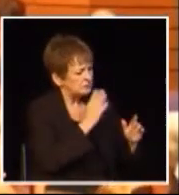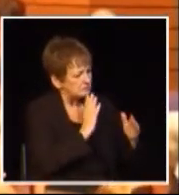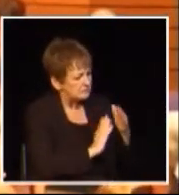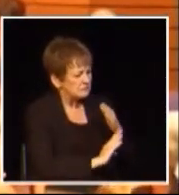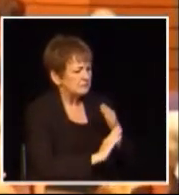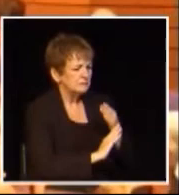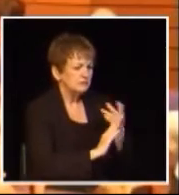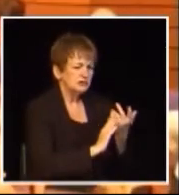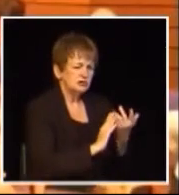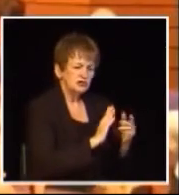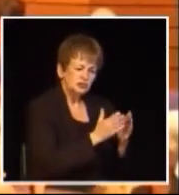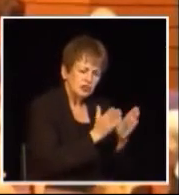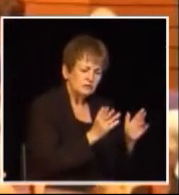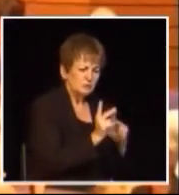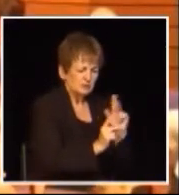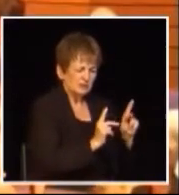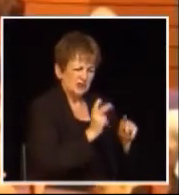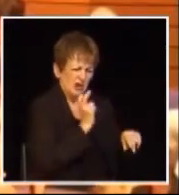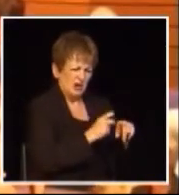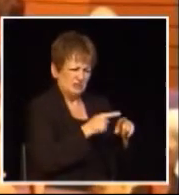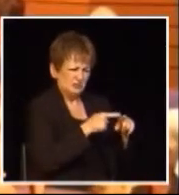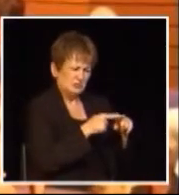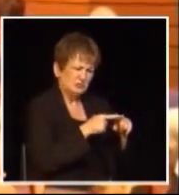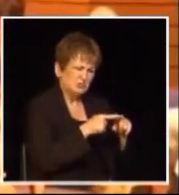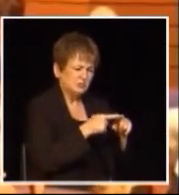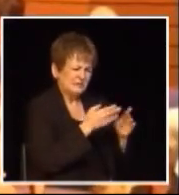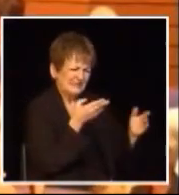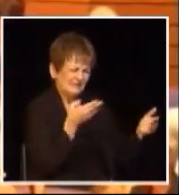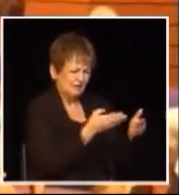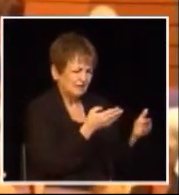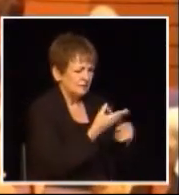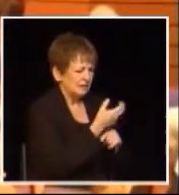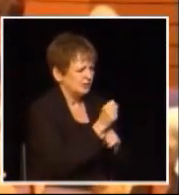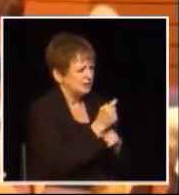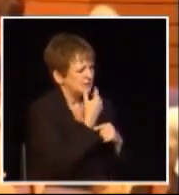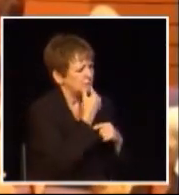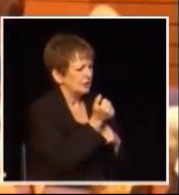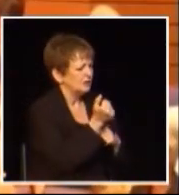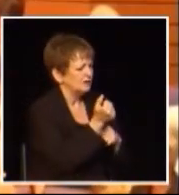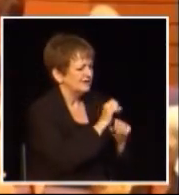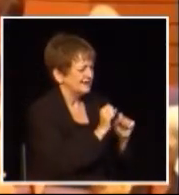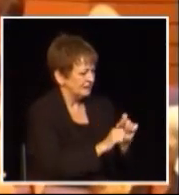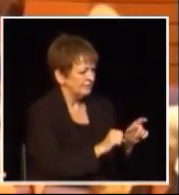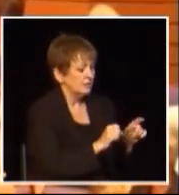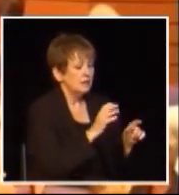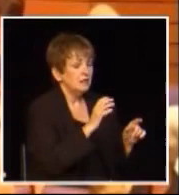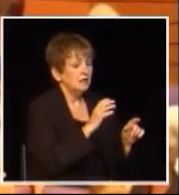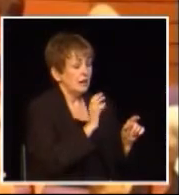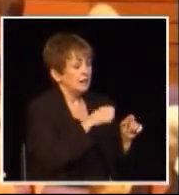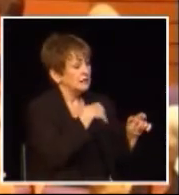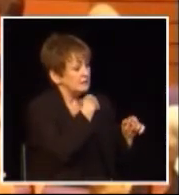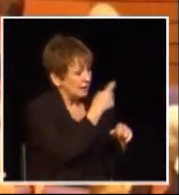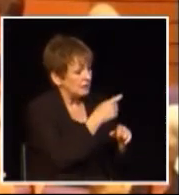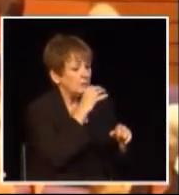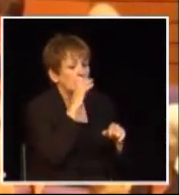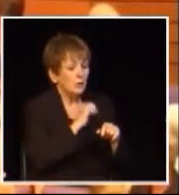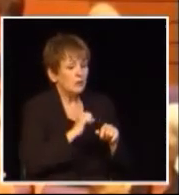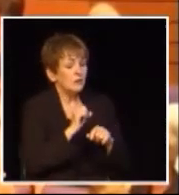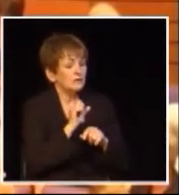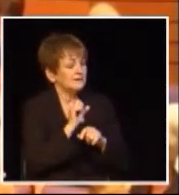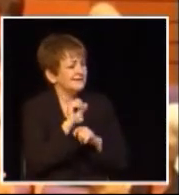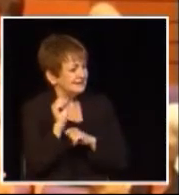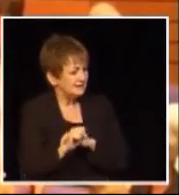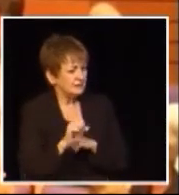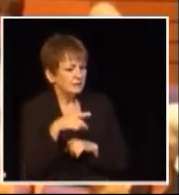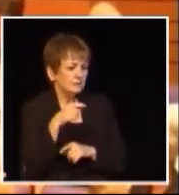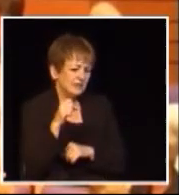I'm always struggling to explain to them what the advantage is under the HST and I keep coming back to the fact well under the old system there was embedded PST